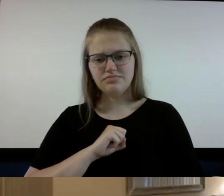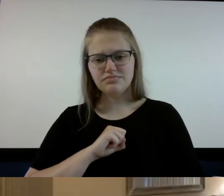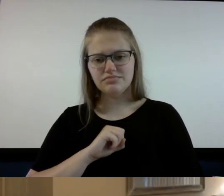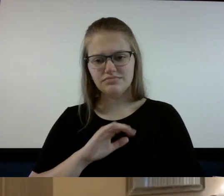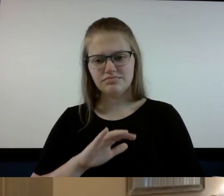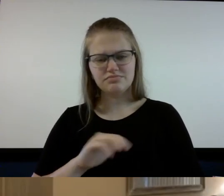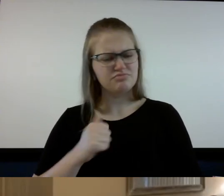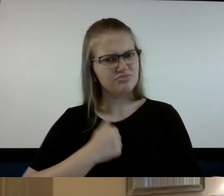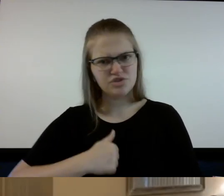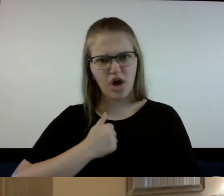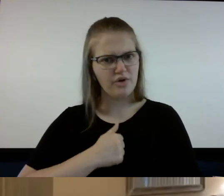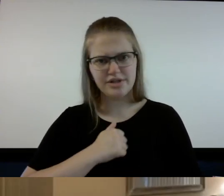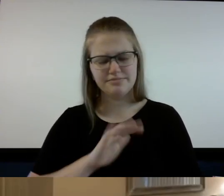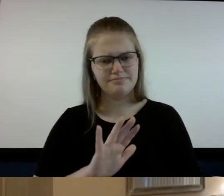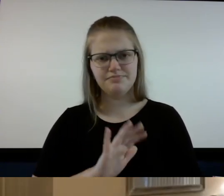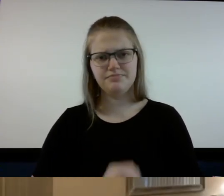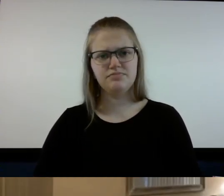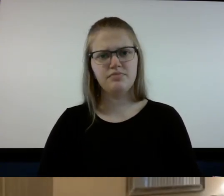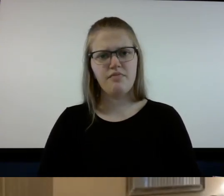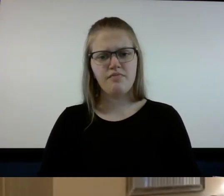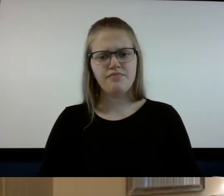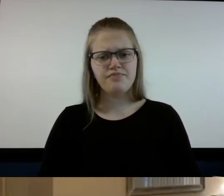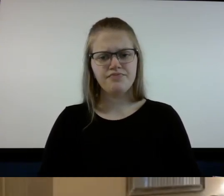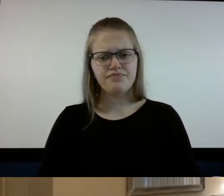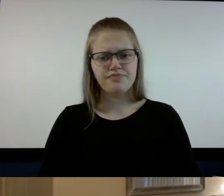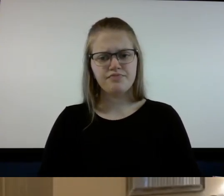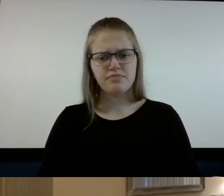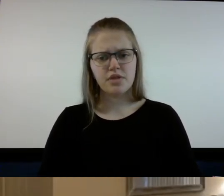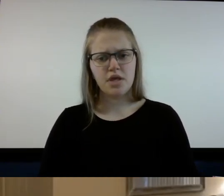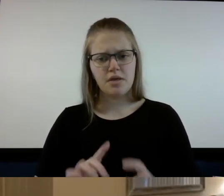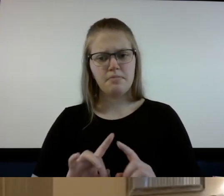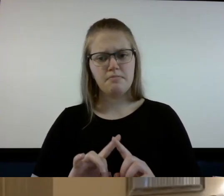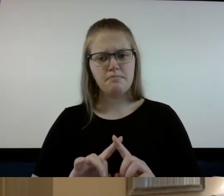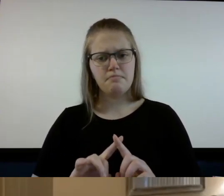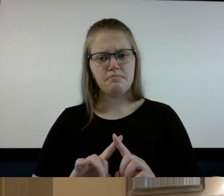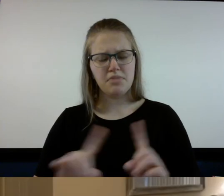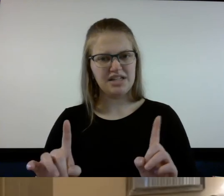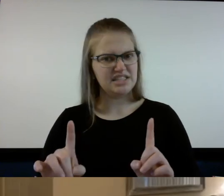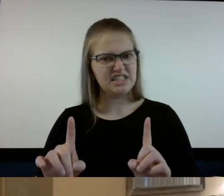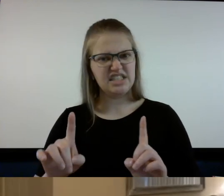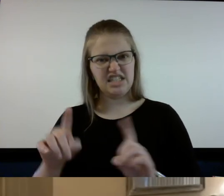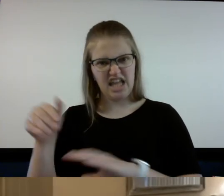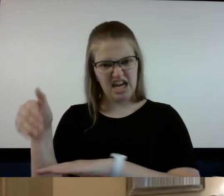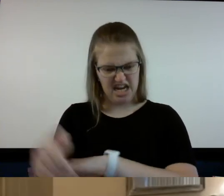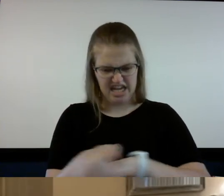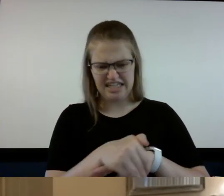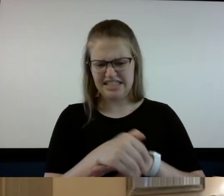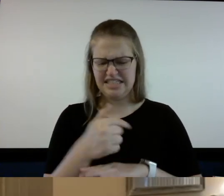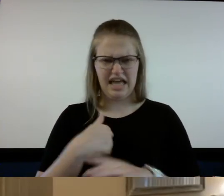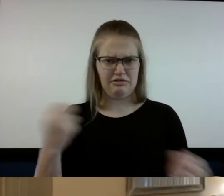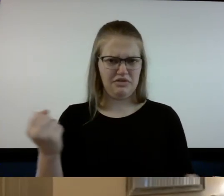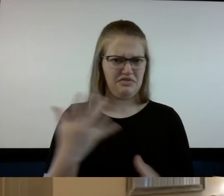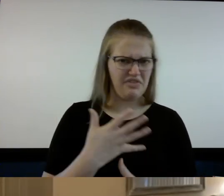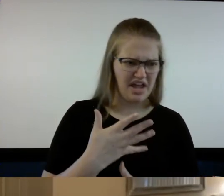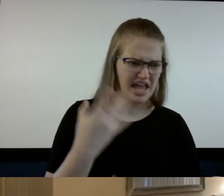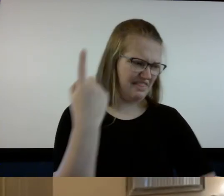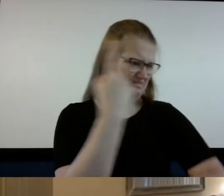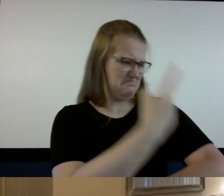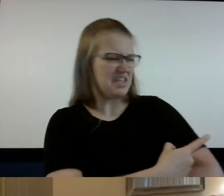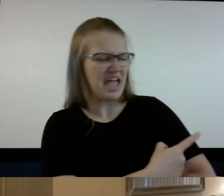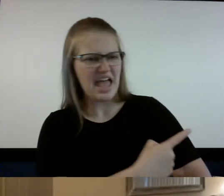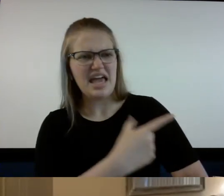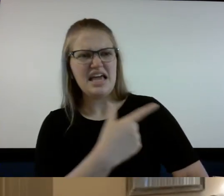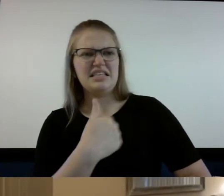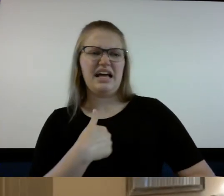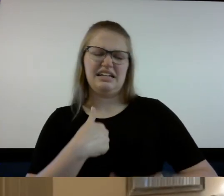sorry about that but the nights I feared and the days were just tried